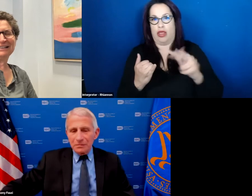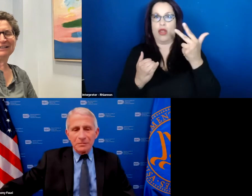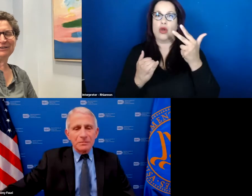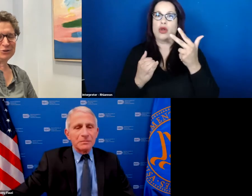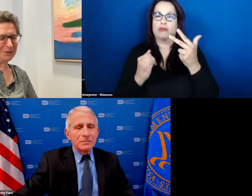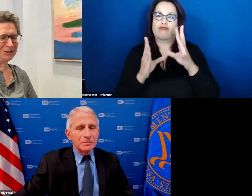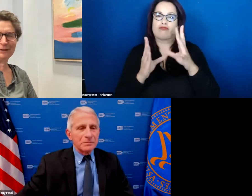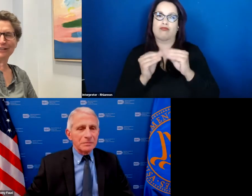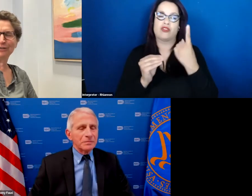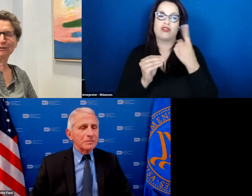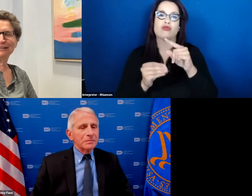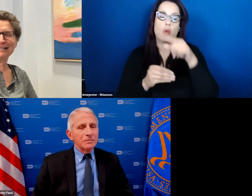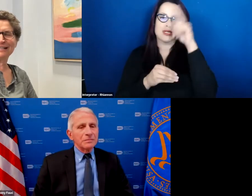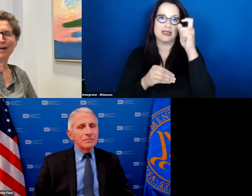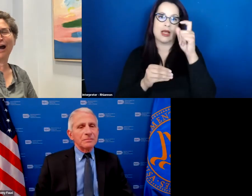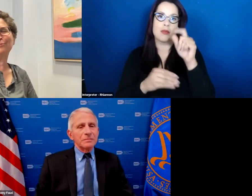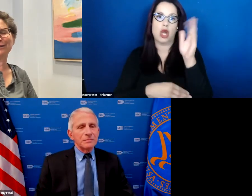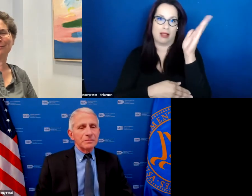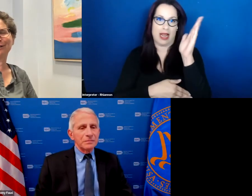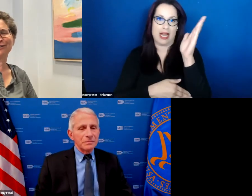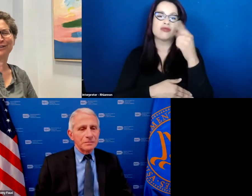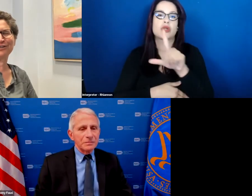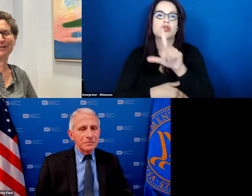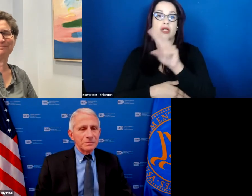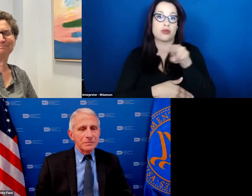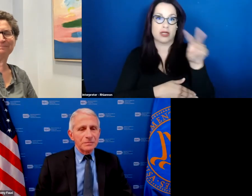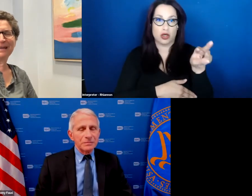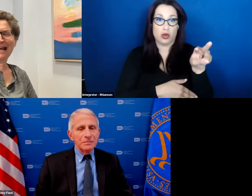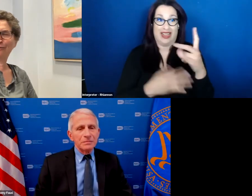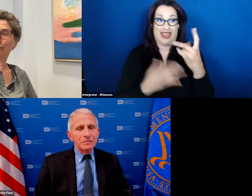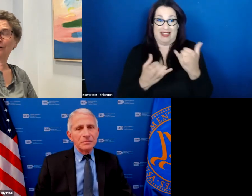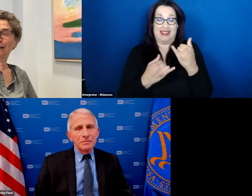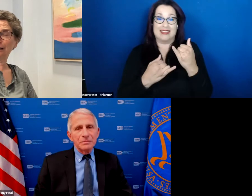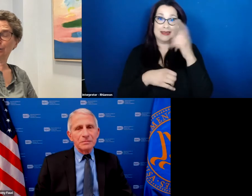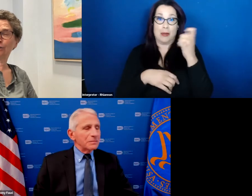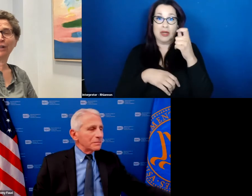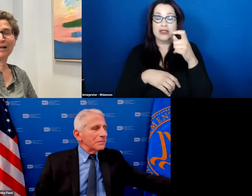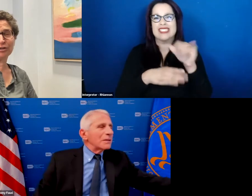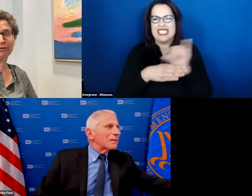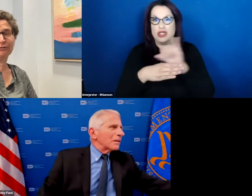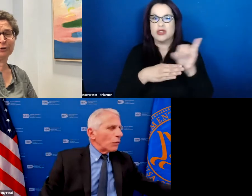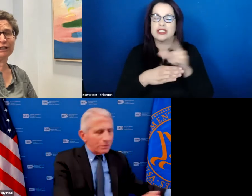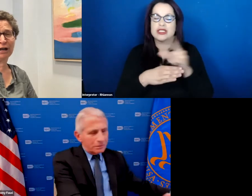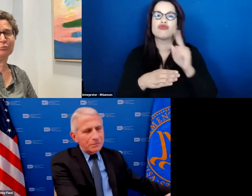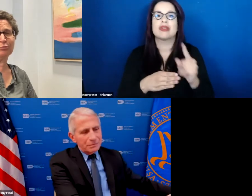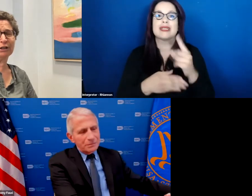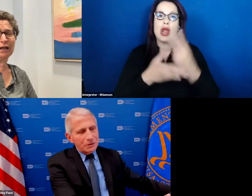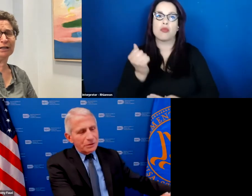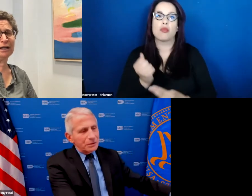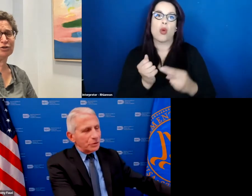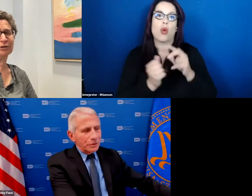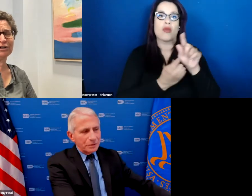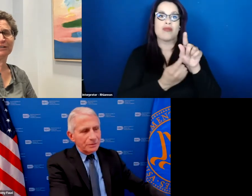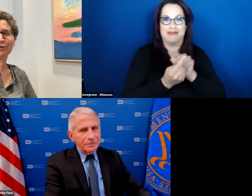uh 2022 and this is a hybrid summer internship after a year last year a fully hybrid